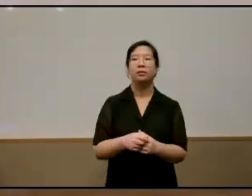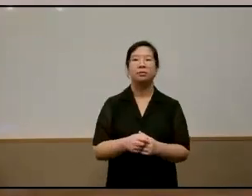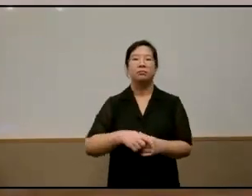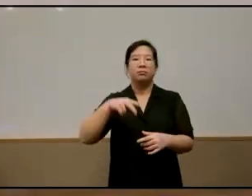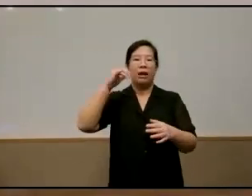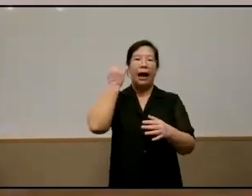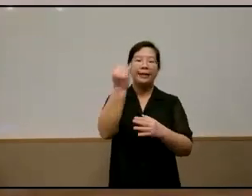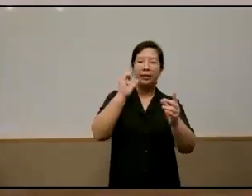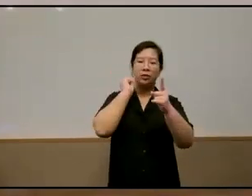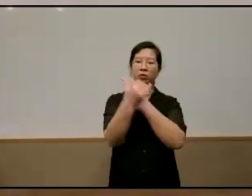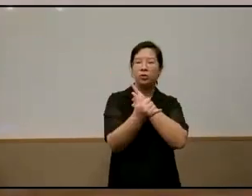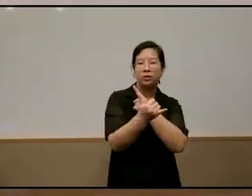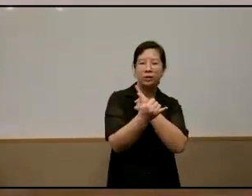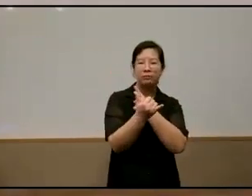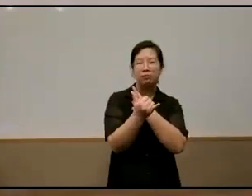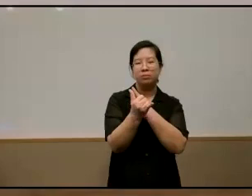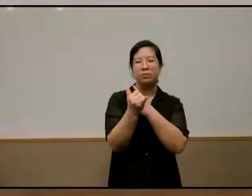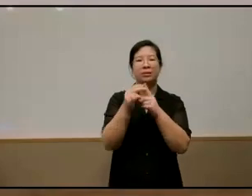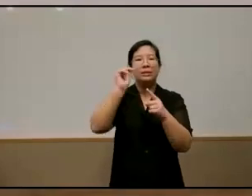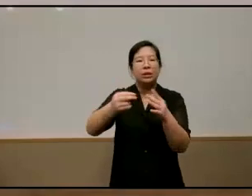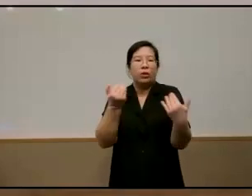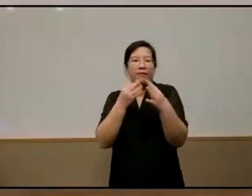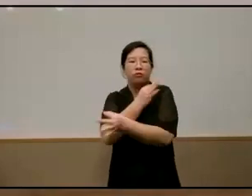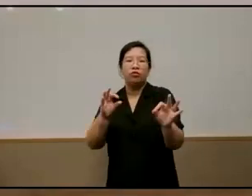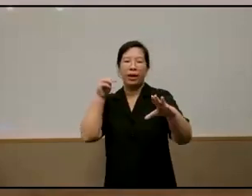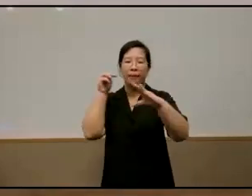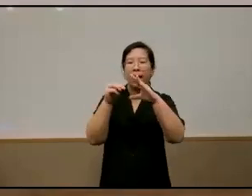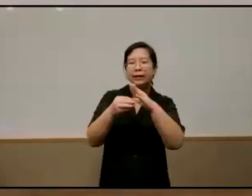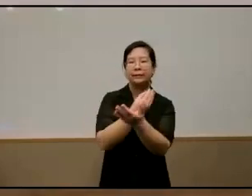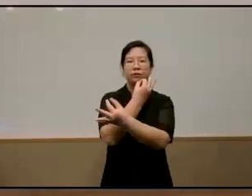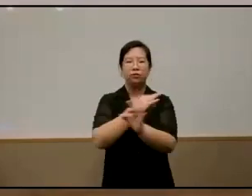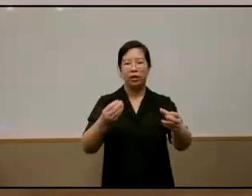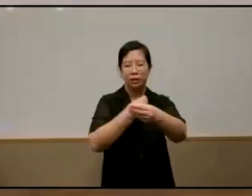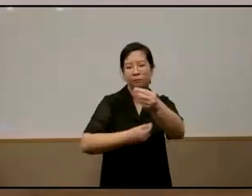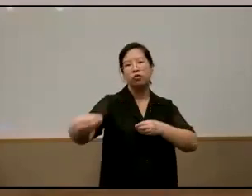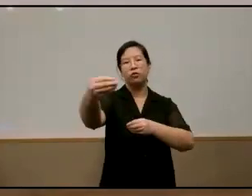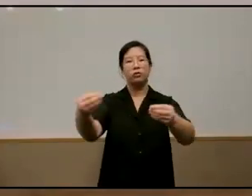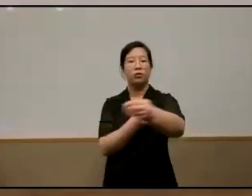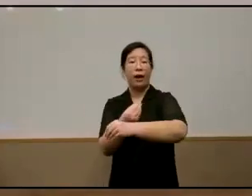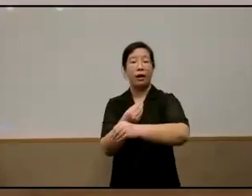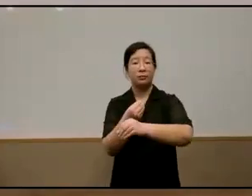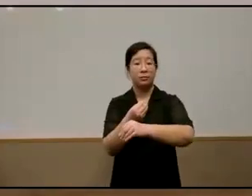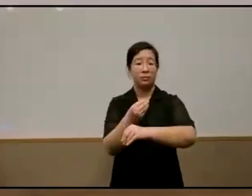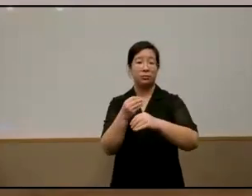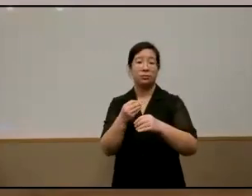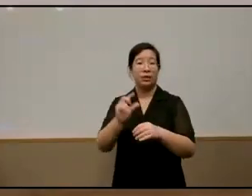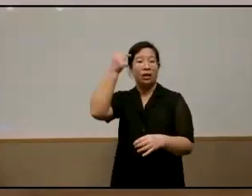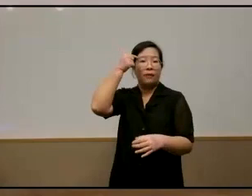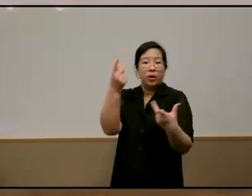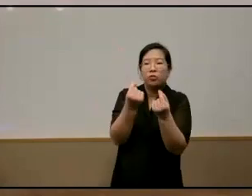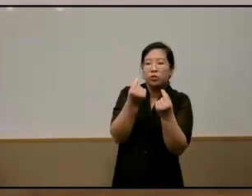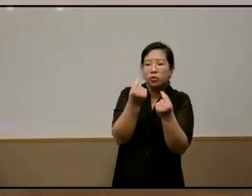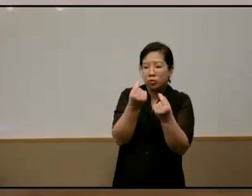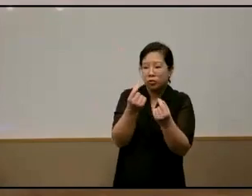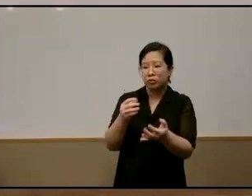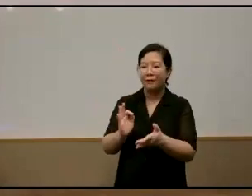societies are best governed by a free market and free trade where the state's role is to facilitate those conditions human